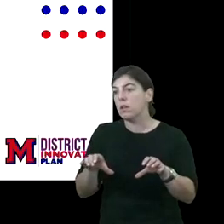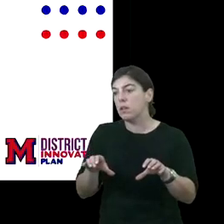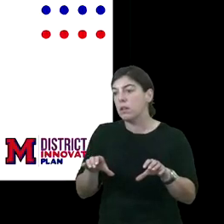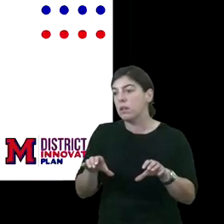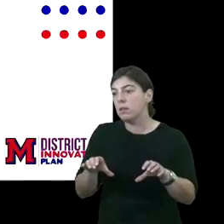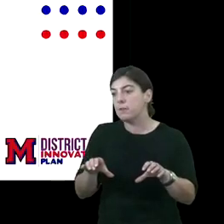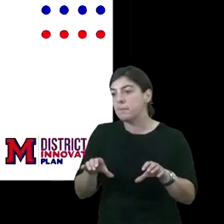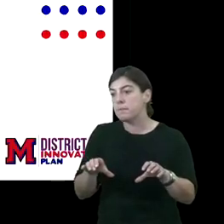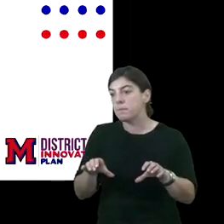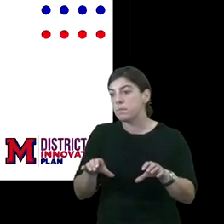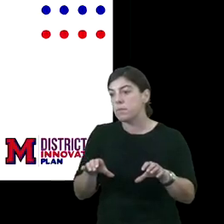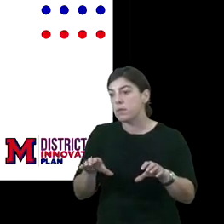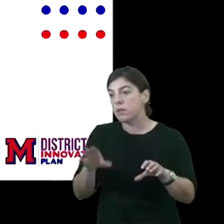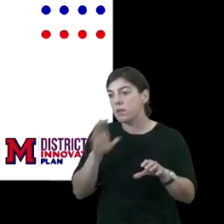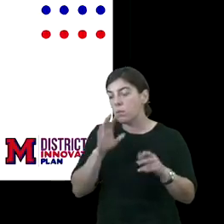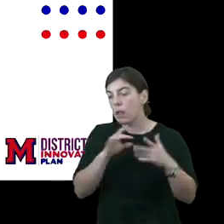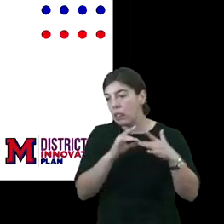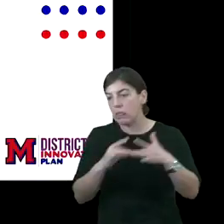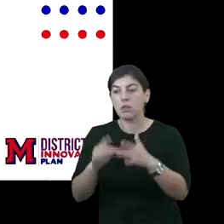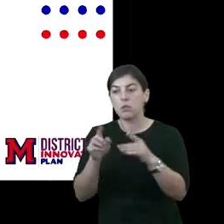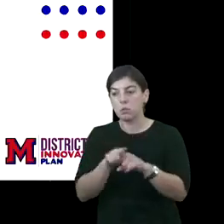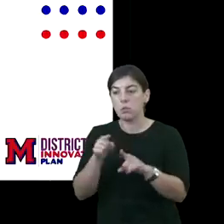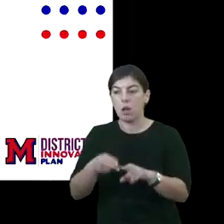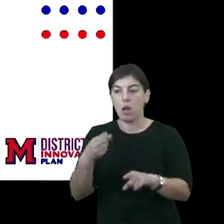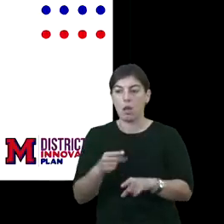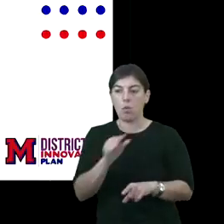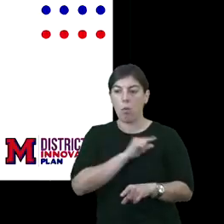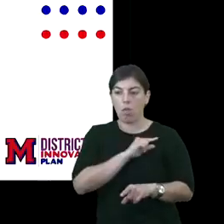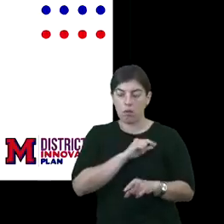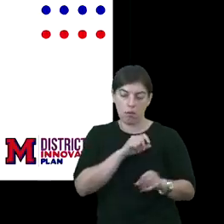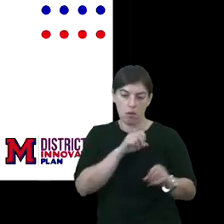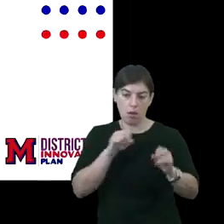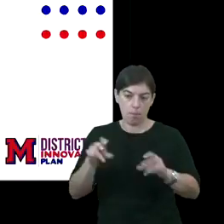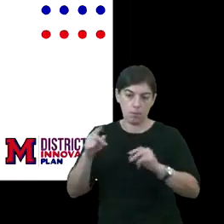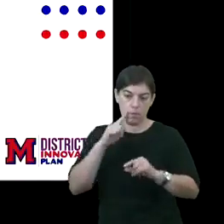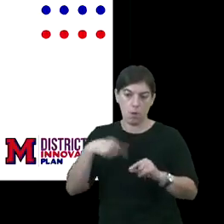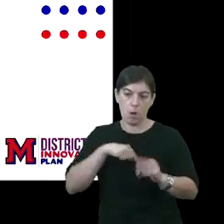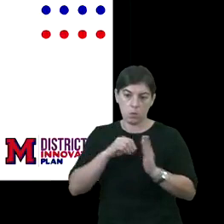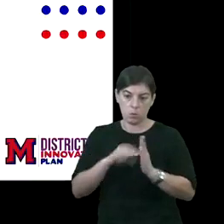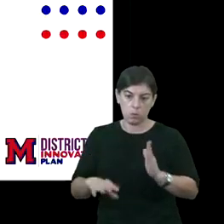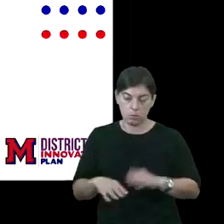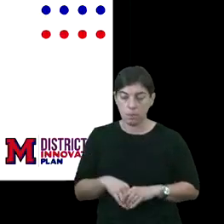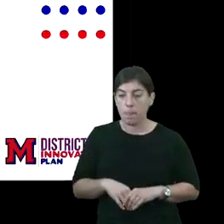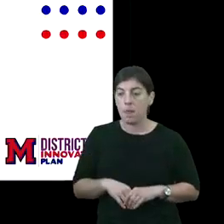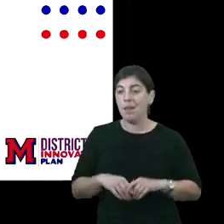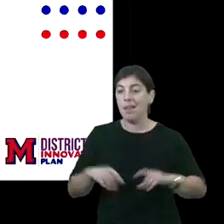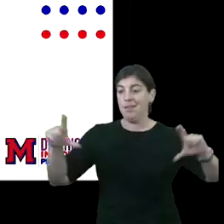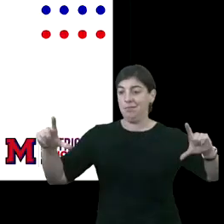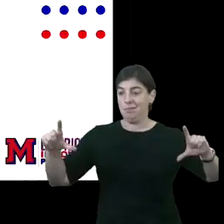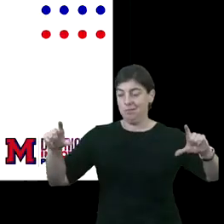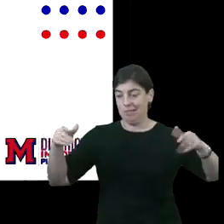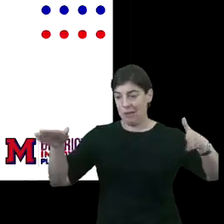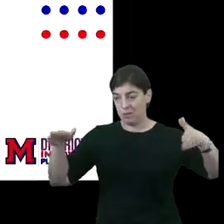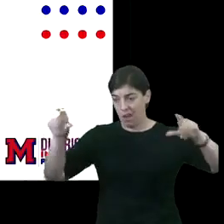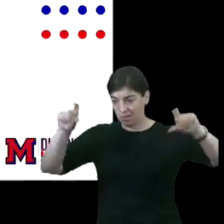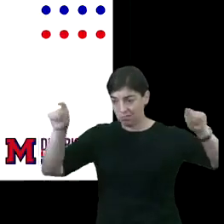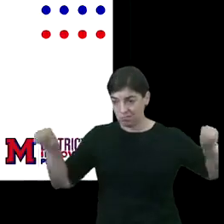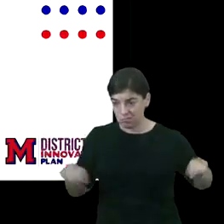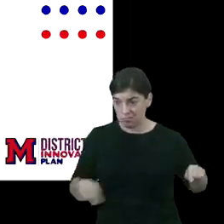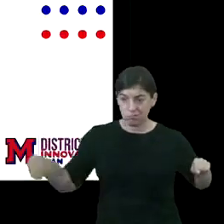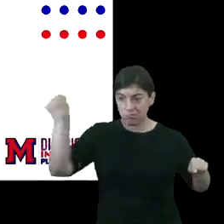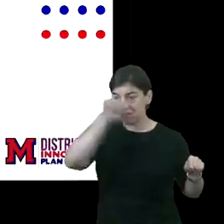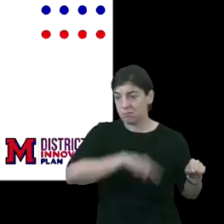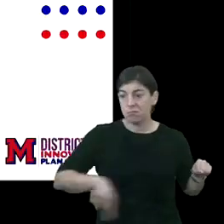to lead to a high quality opportunity for our students? The outer circle. The this is where we're focusing our